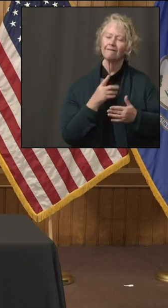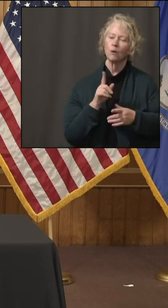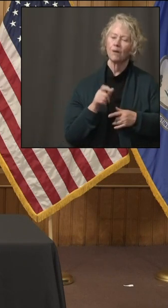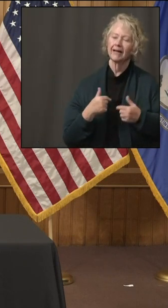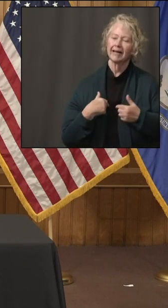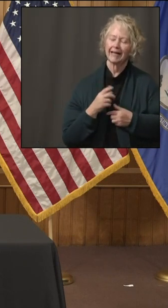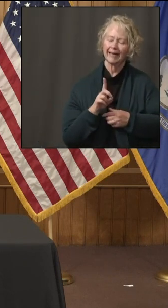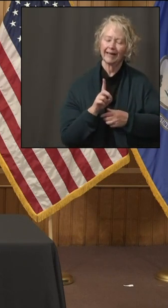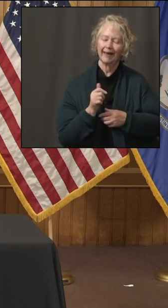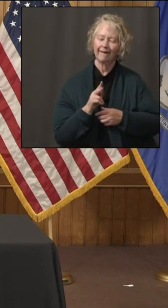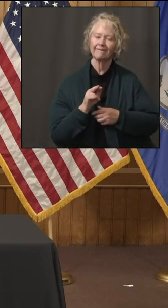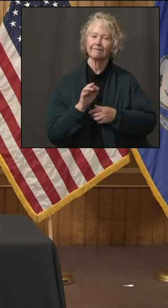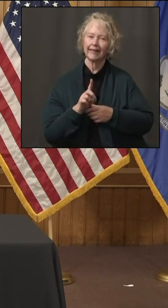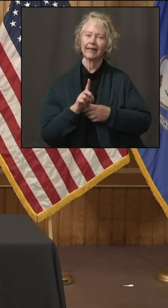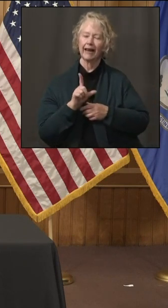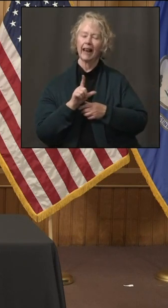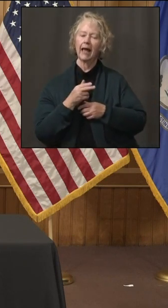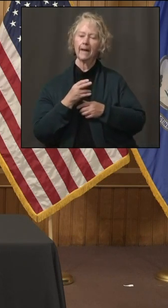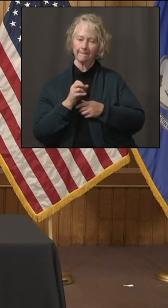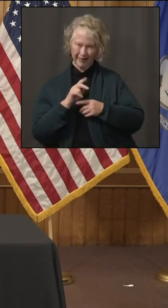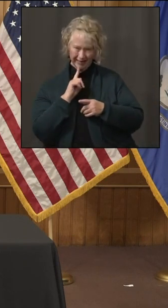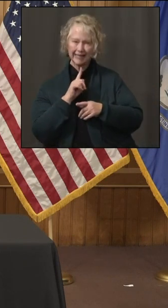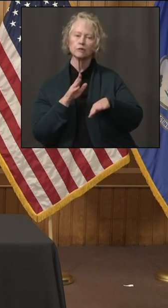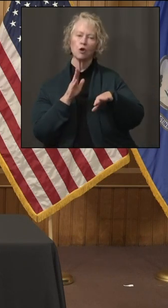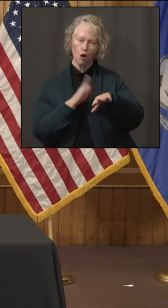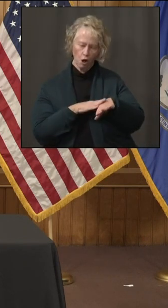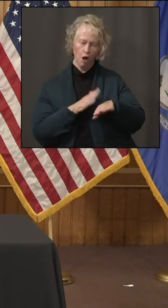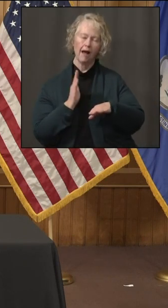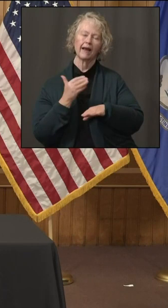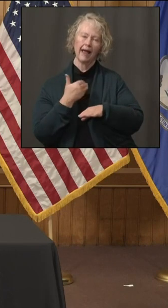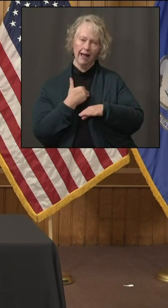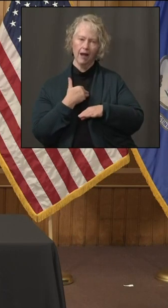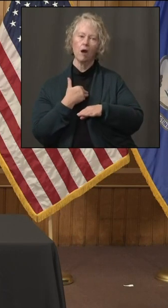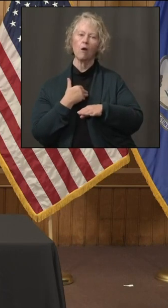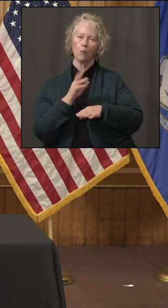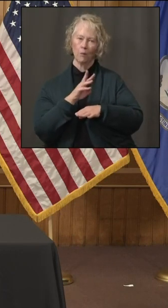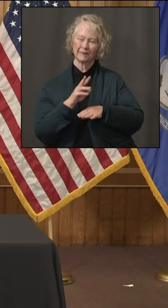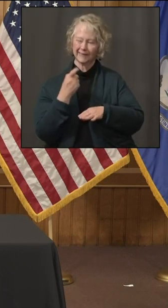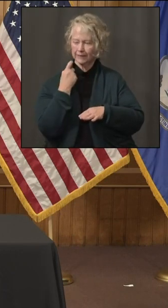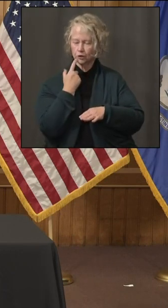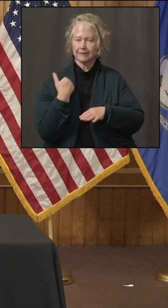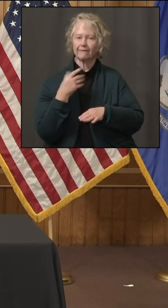It's David Lehman. That guidance is actually up on the DECD website right now. We just put it out at 4 o'clock.